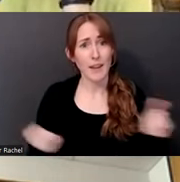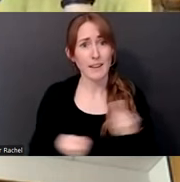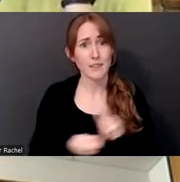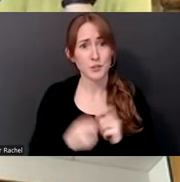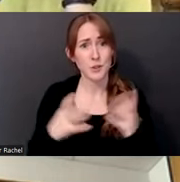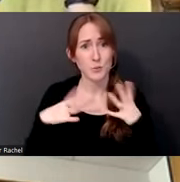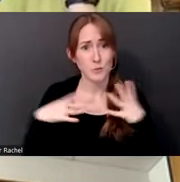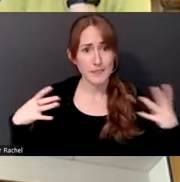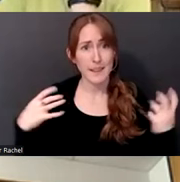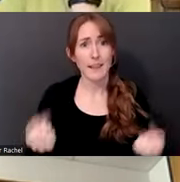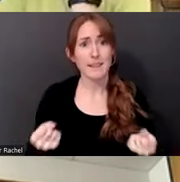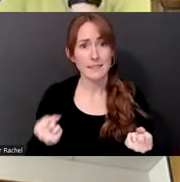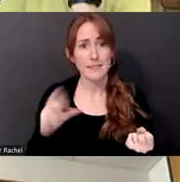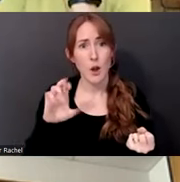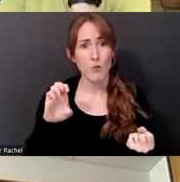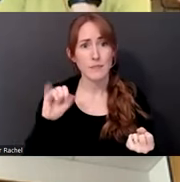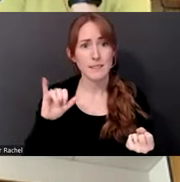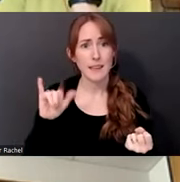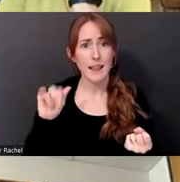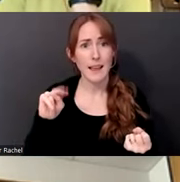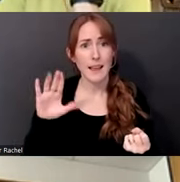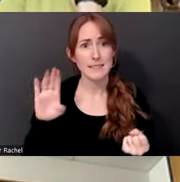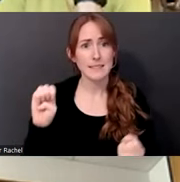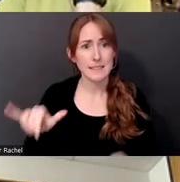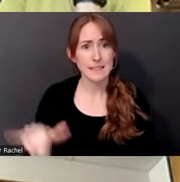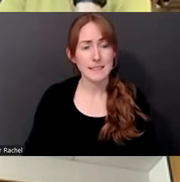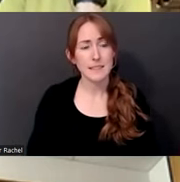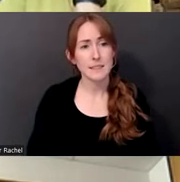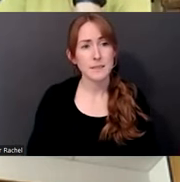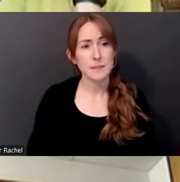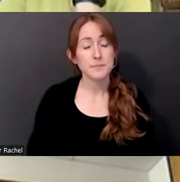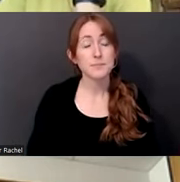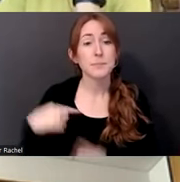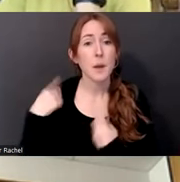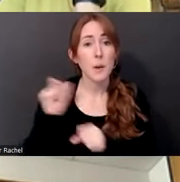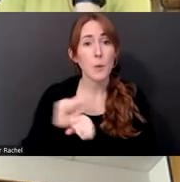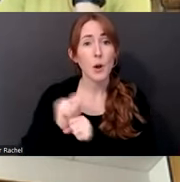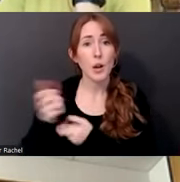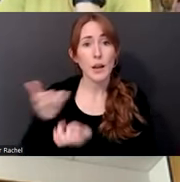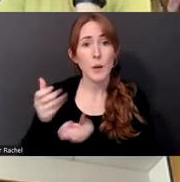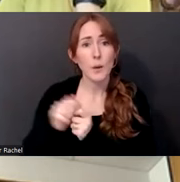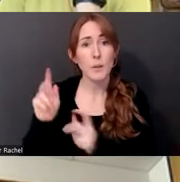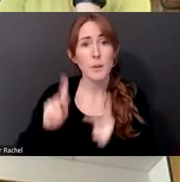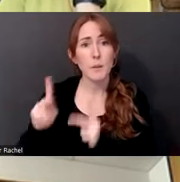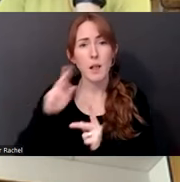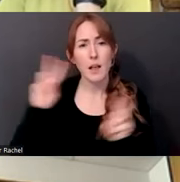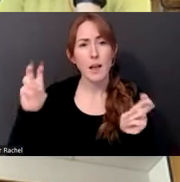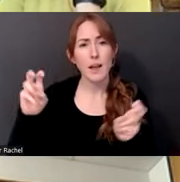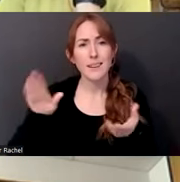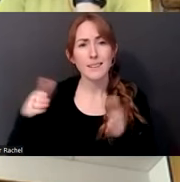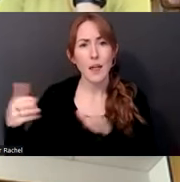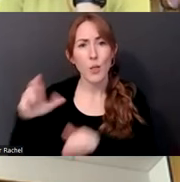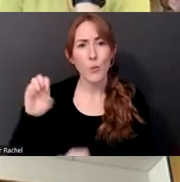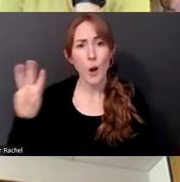I, um, I, I've been working very closely with individuals on death row here in the state of Texas for the past seven years.